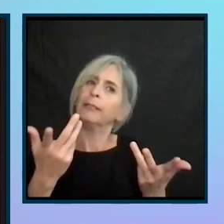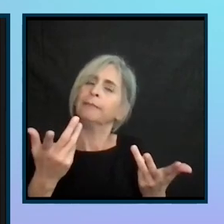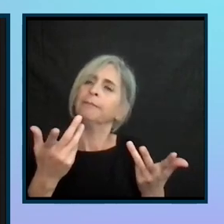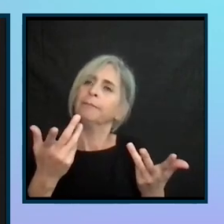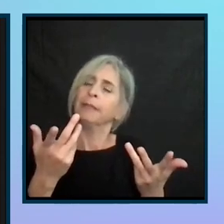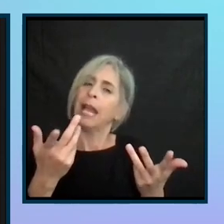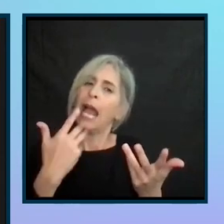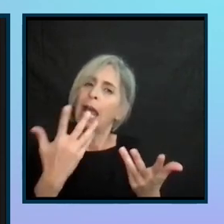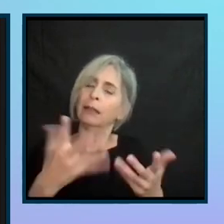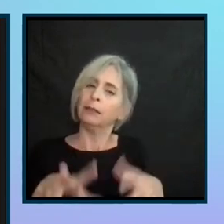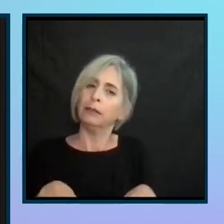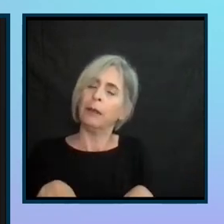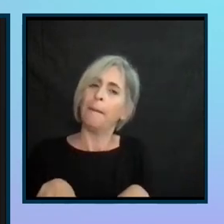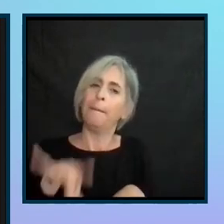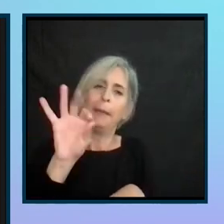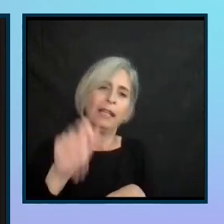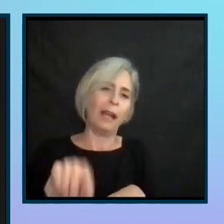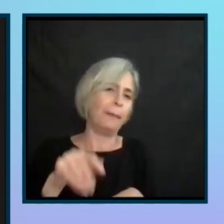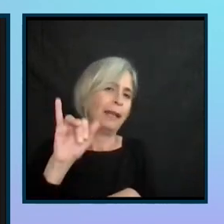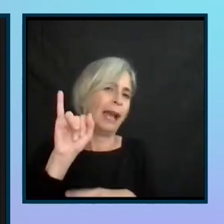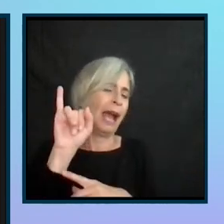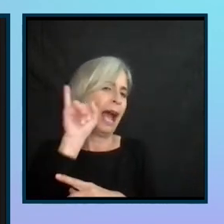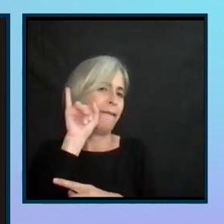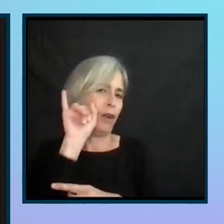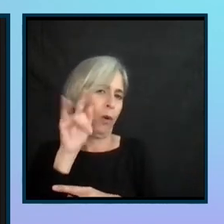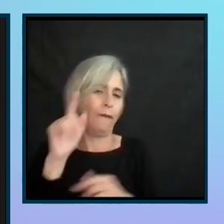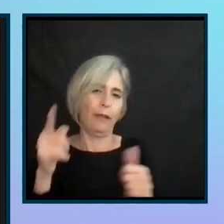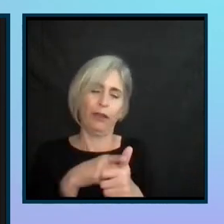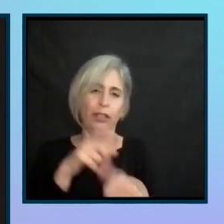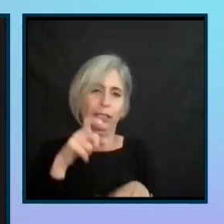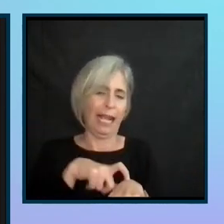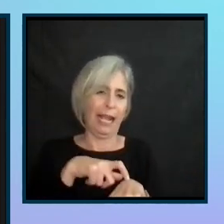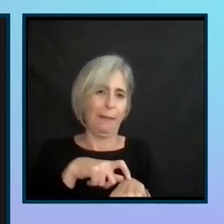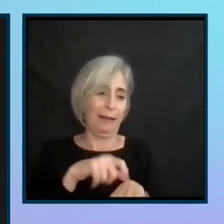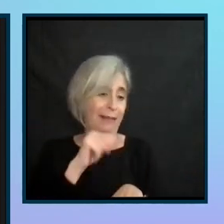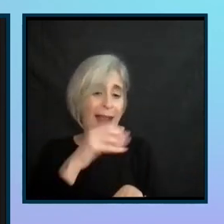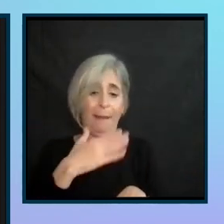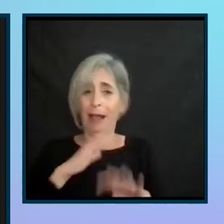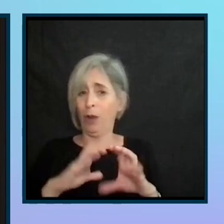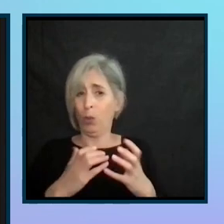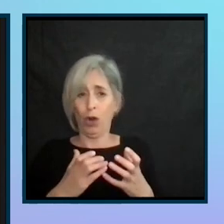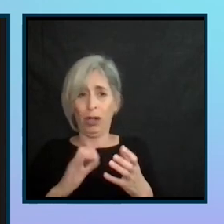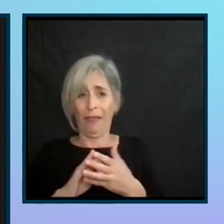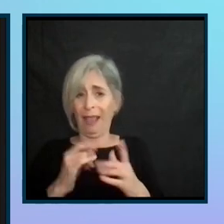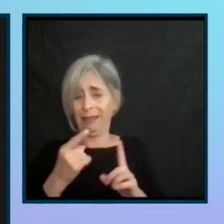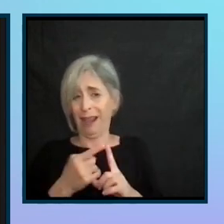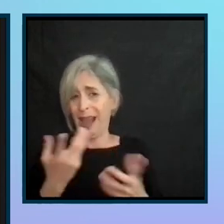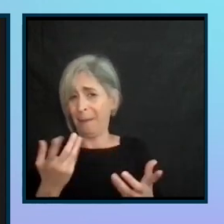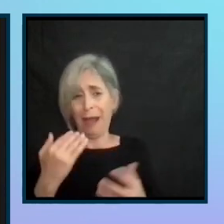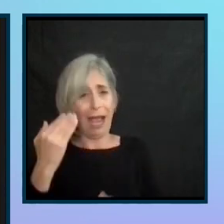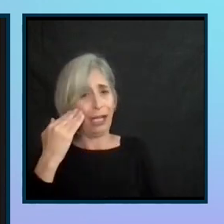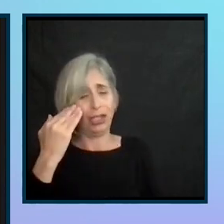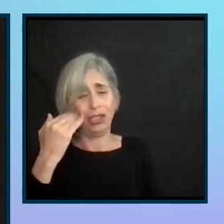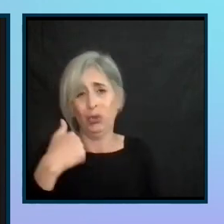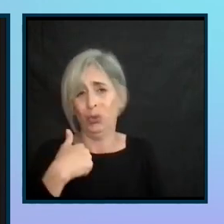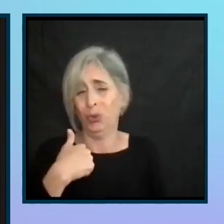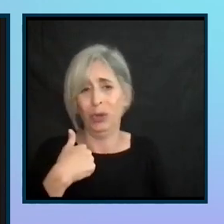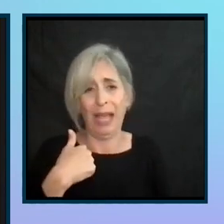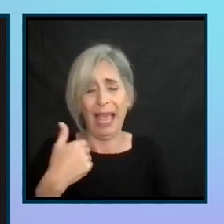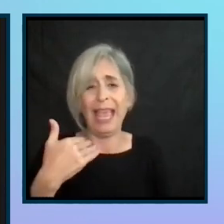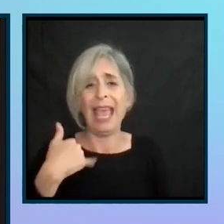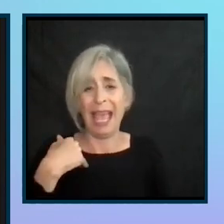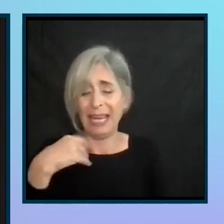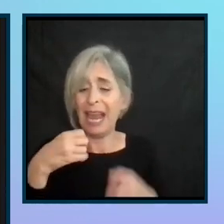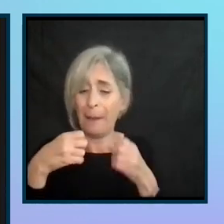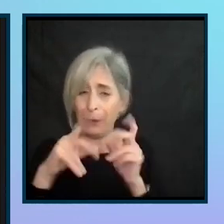started and I picked up an iPhone for the first time. It opened up my world because at that point, I knew I had a